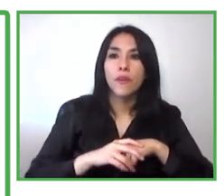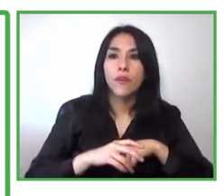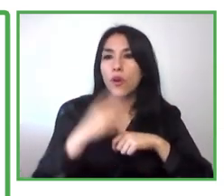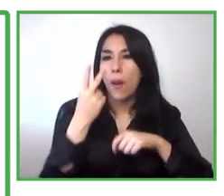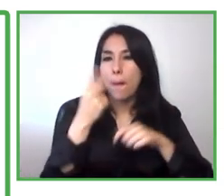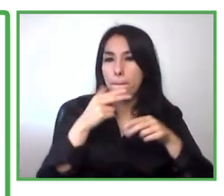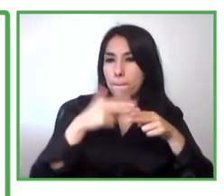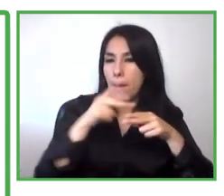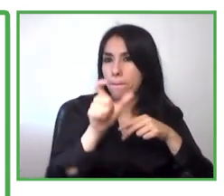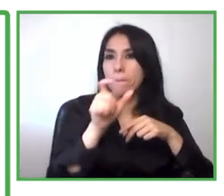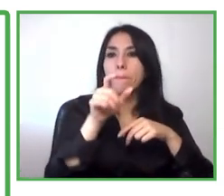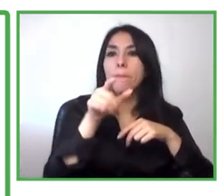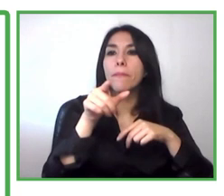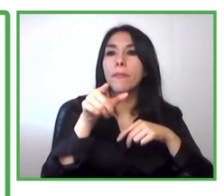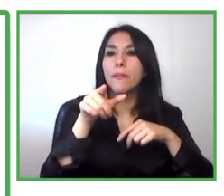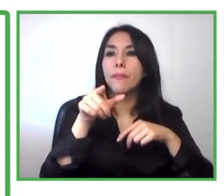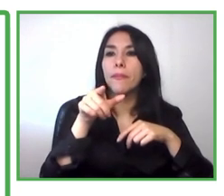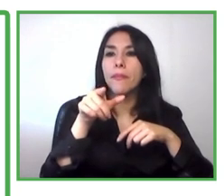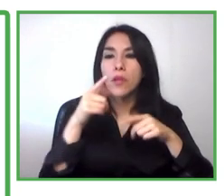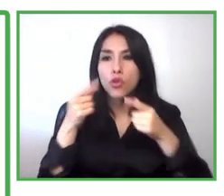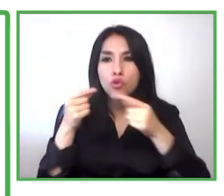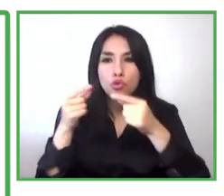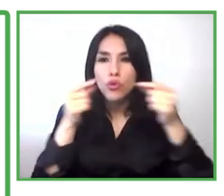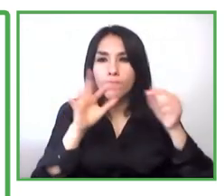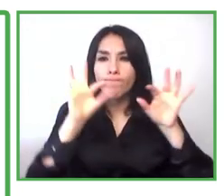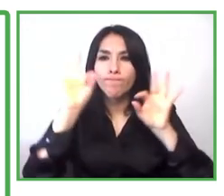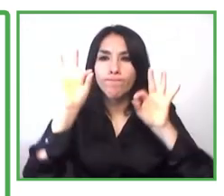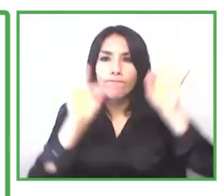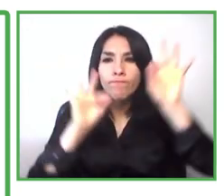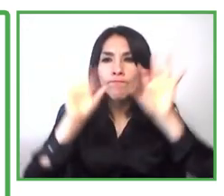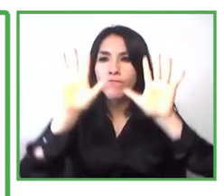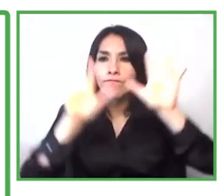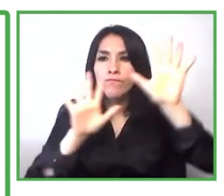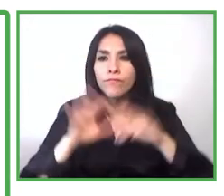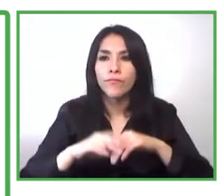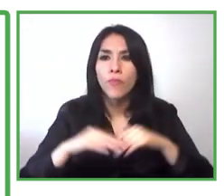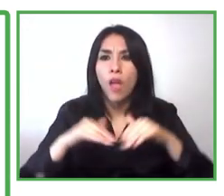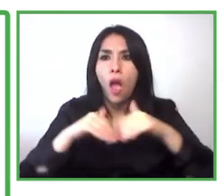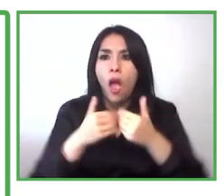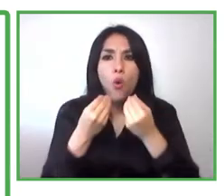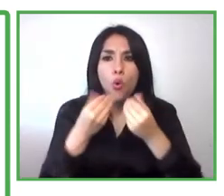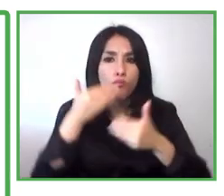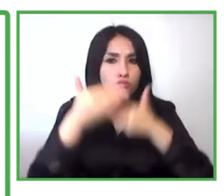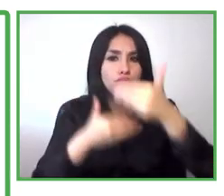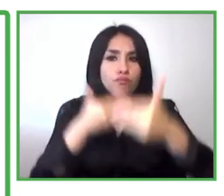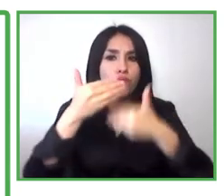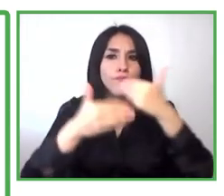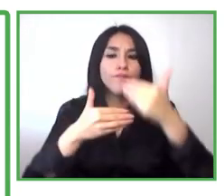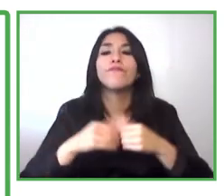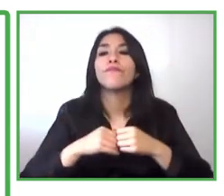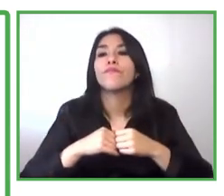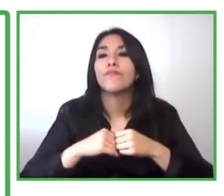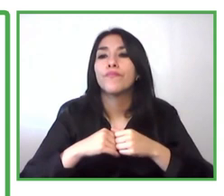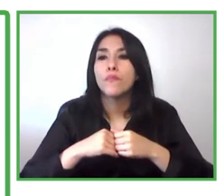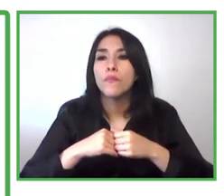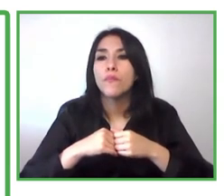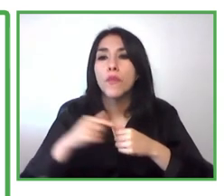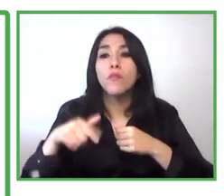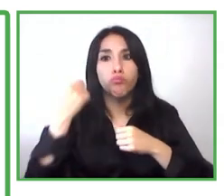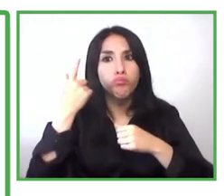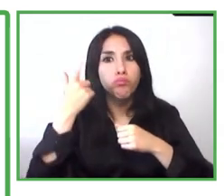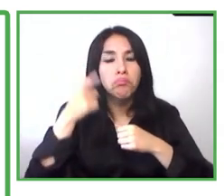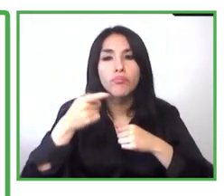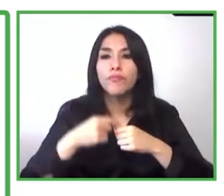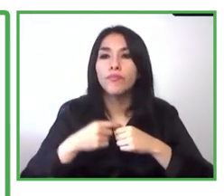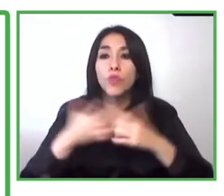understand the explanation how they could and explain that how they could have a business in other